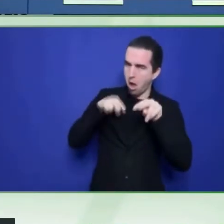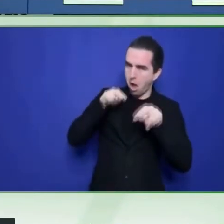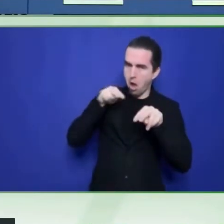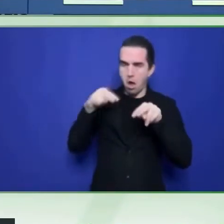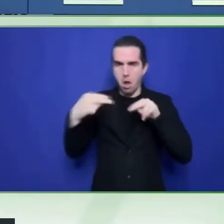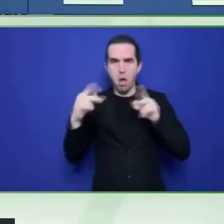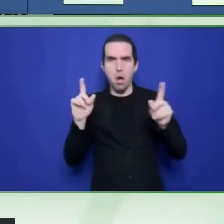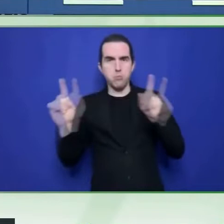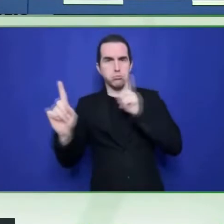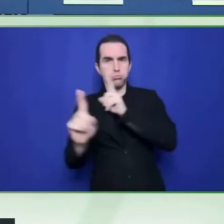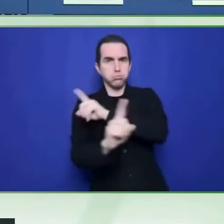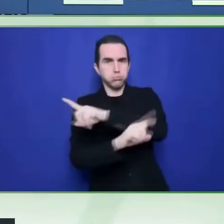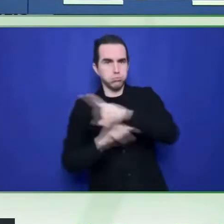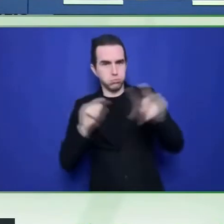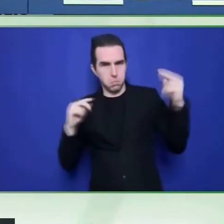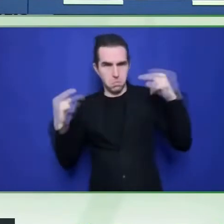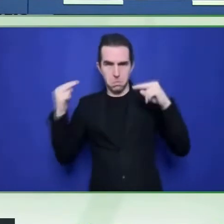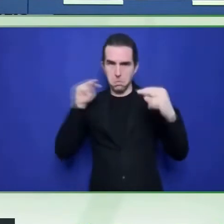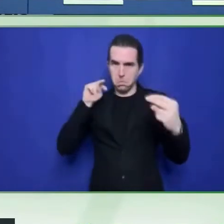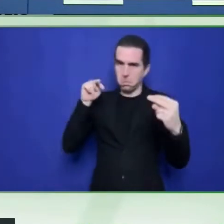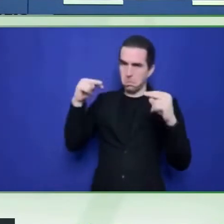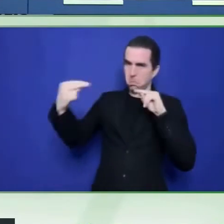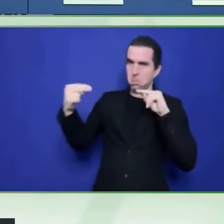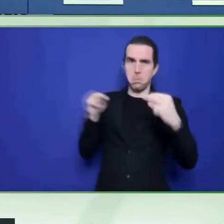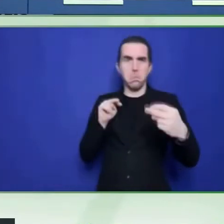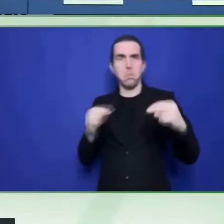of our Okayama model.